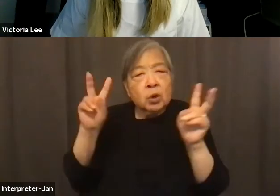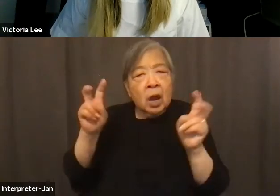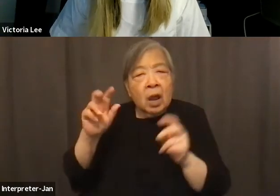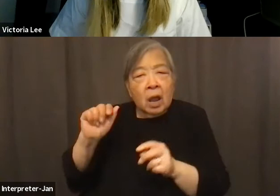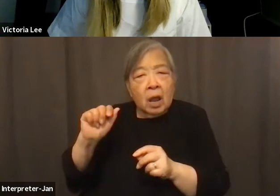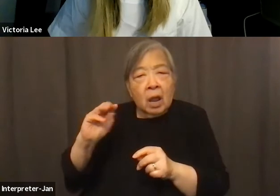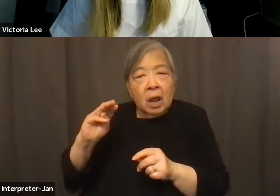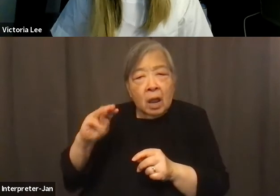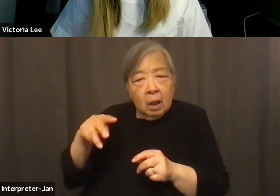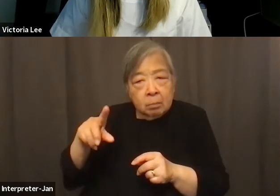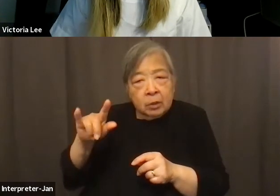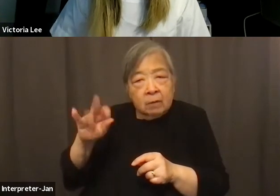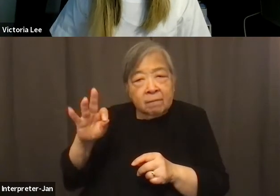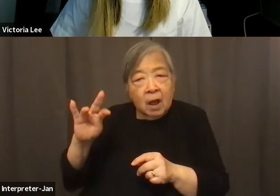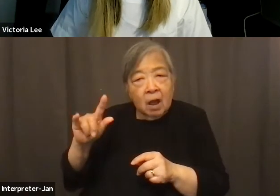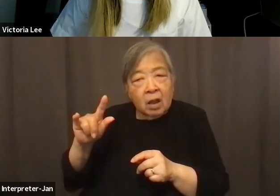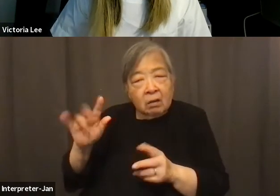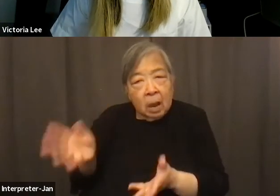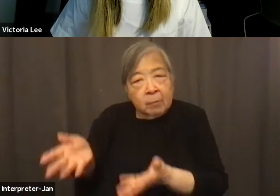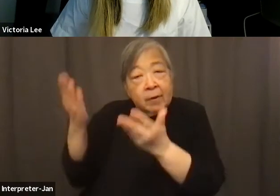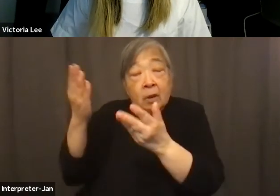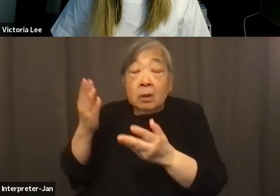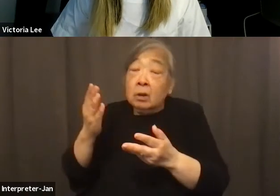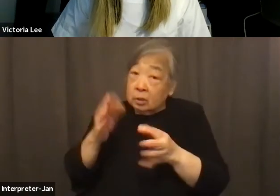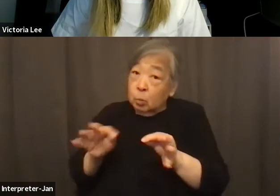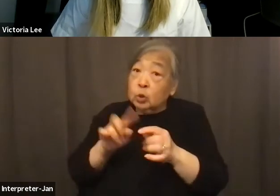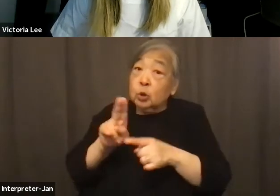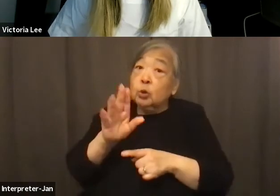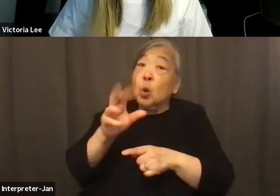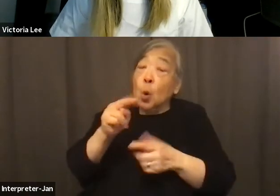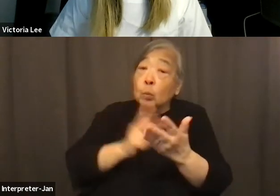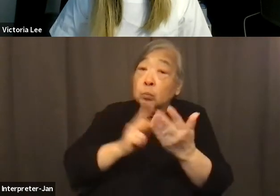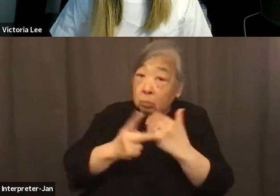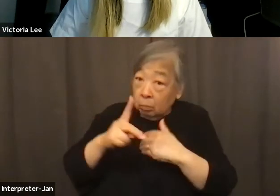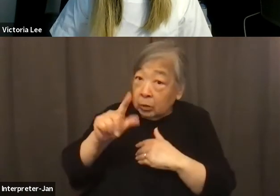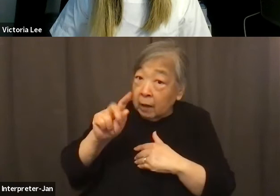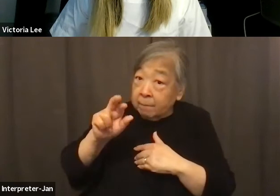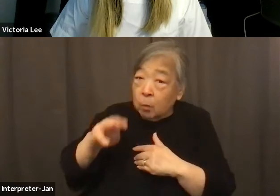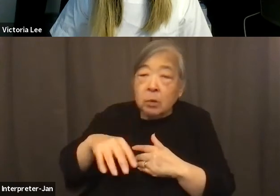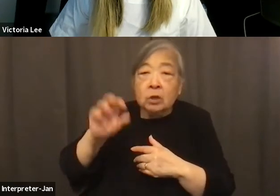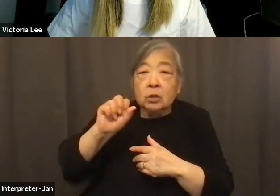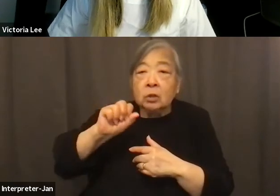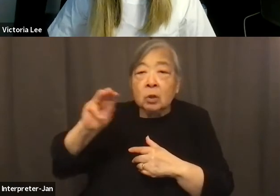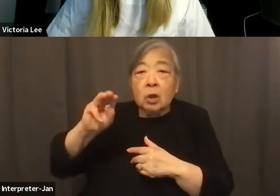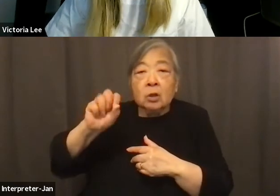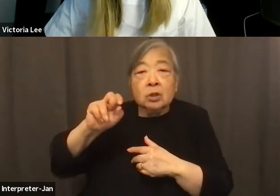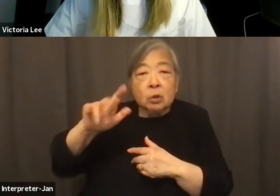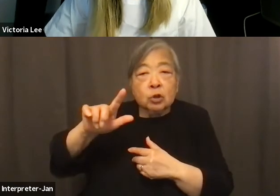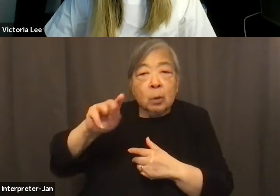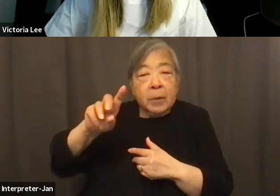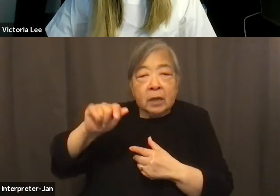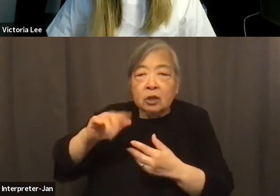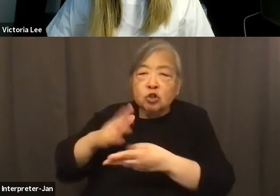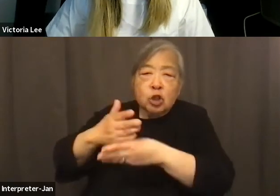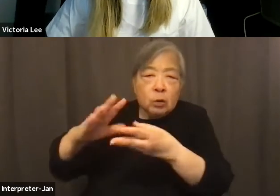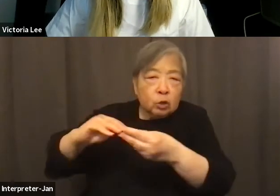to use your own platform of social media and share the stories of small business owners. I think